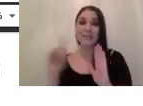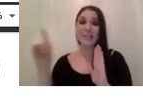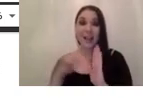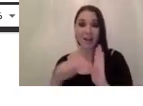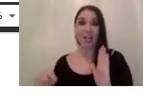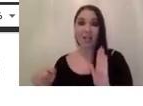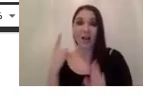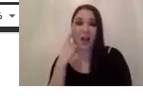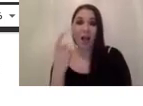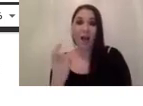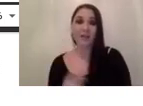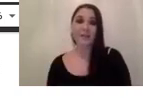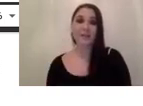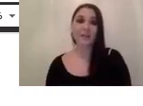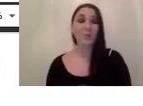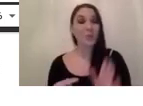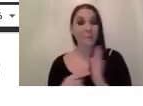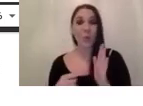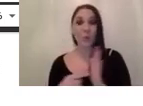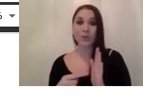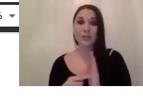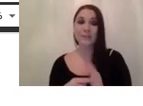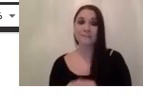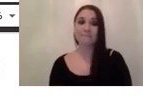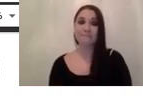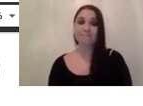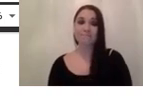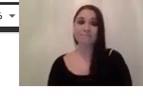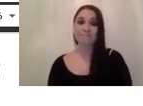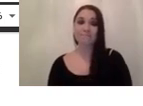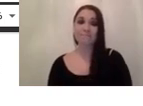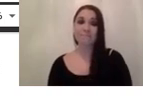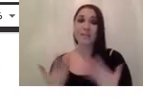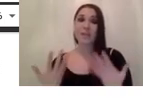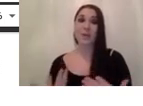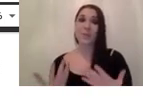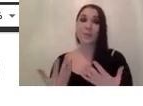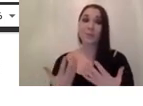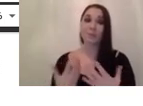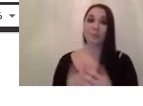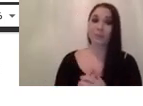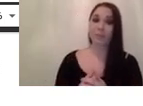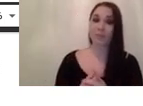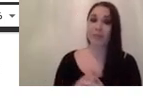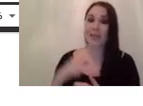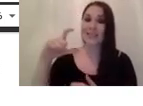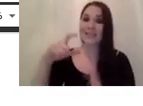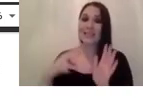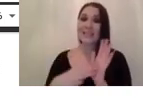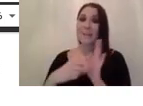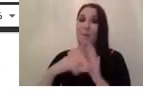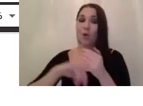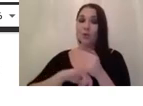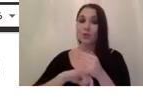so as you guys know nowadays uh seamless seamless cameras are quite more in production than ccd